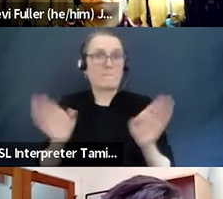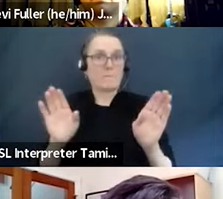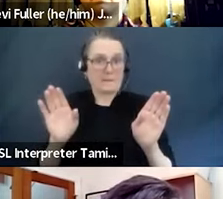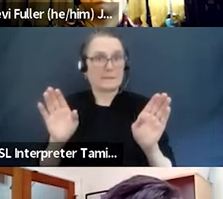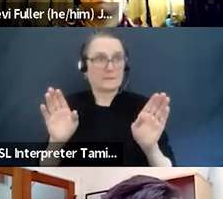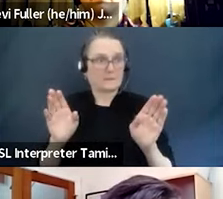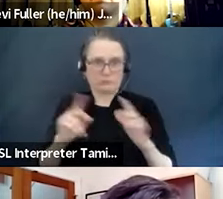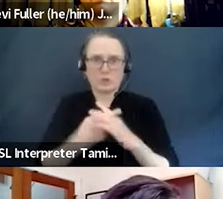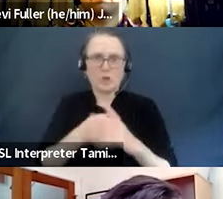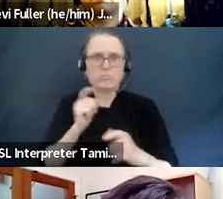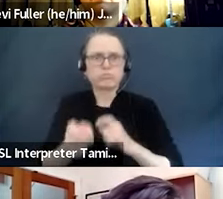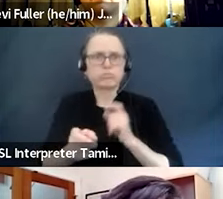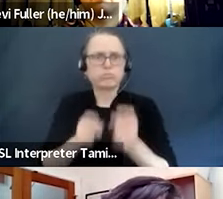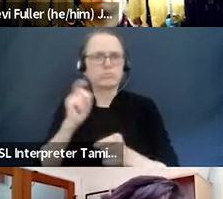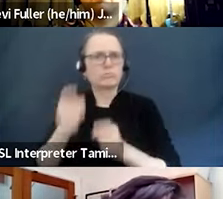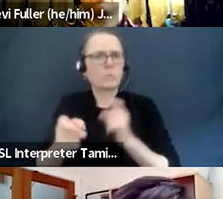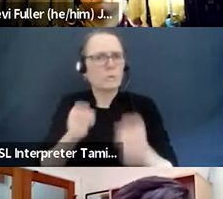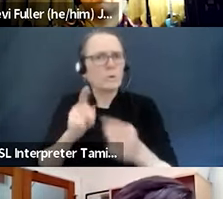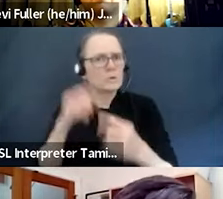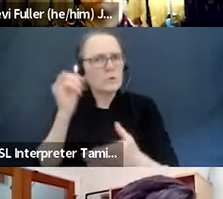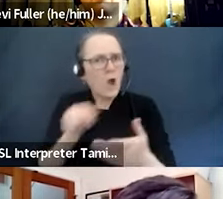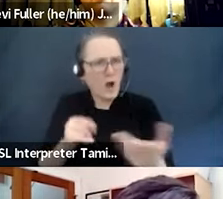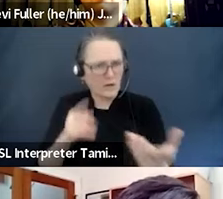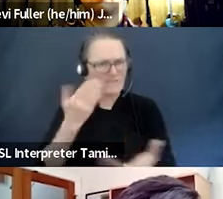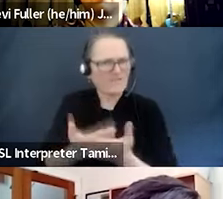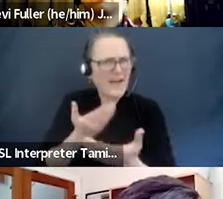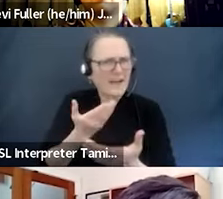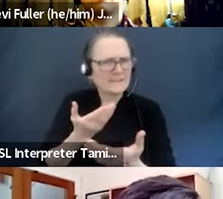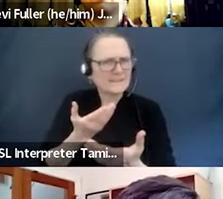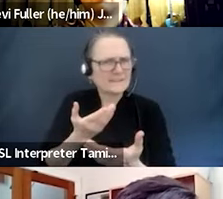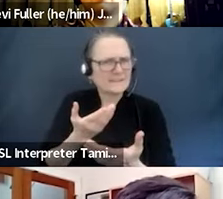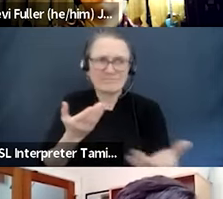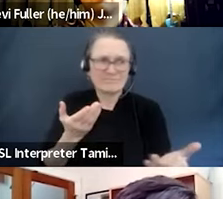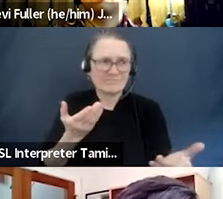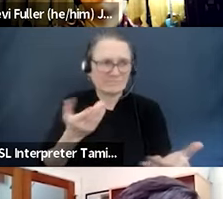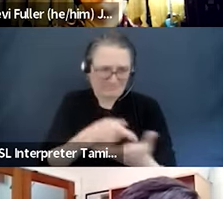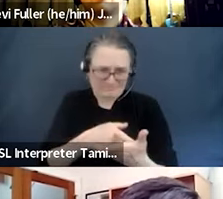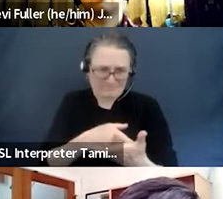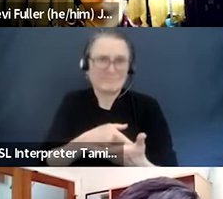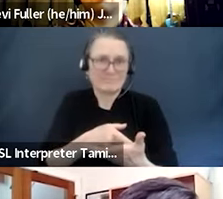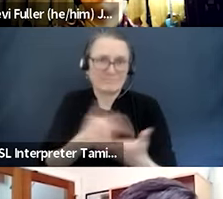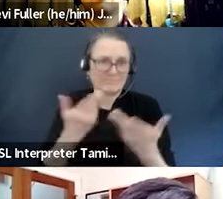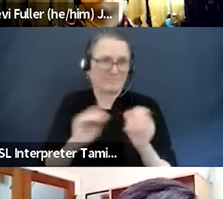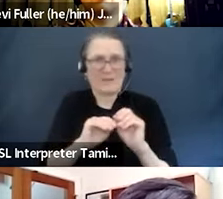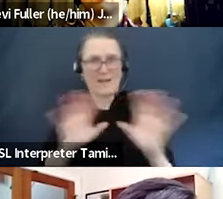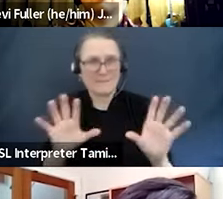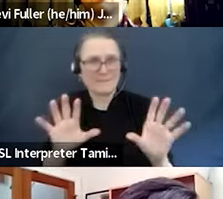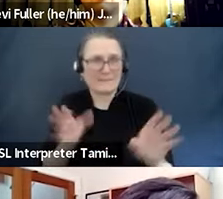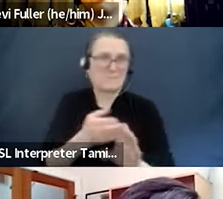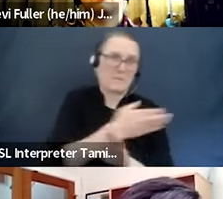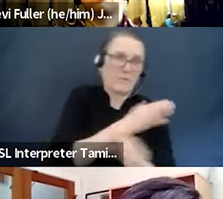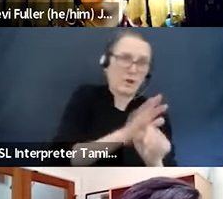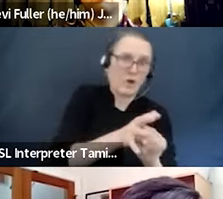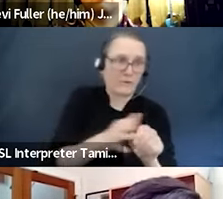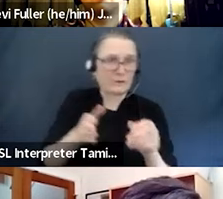argument and a presentation of facts that are irrefutable. And when I think about how to use it as an engagement